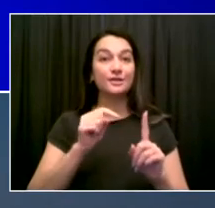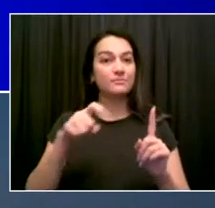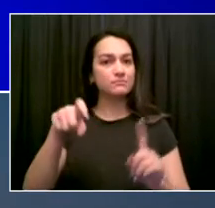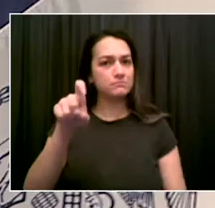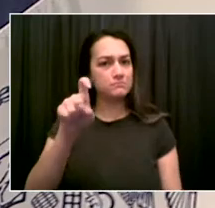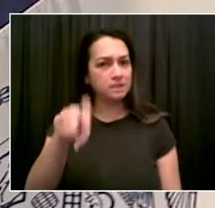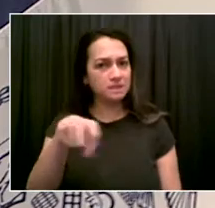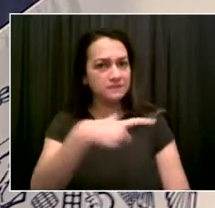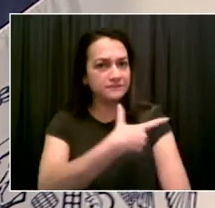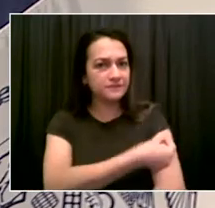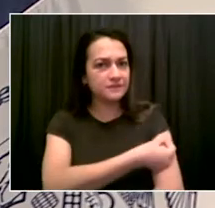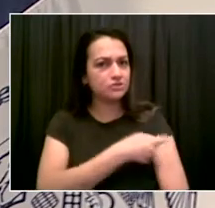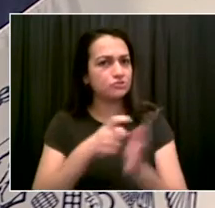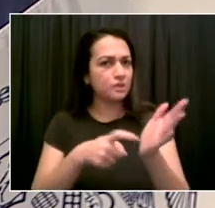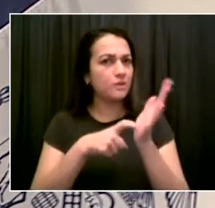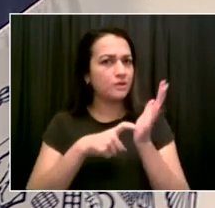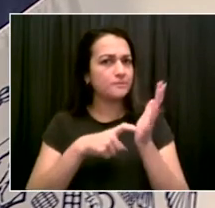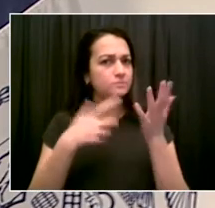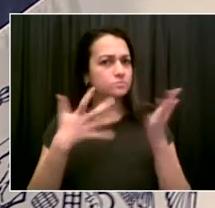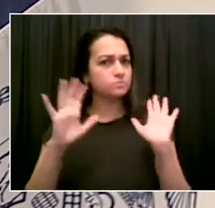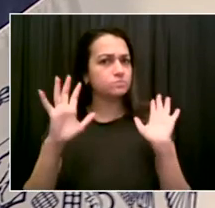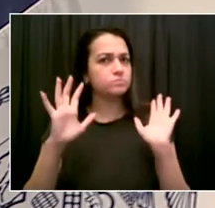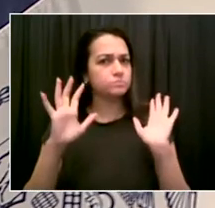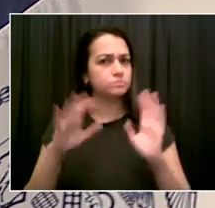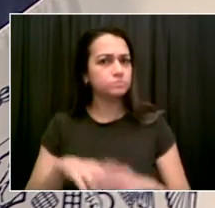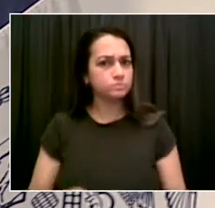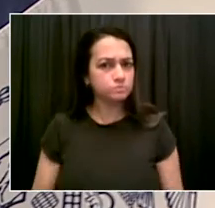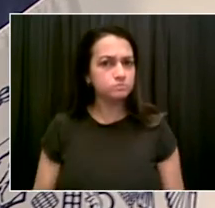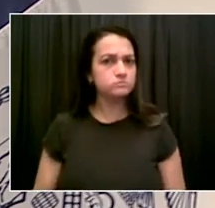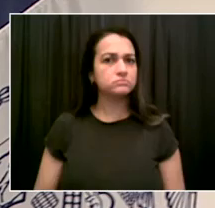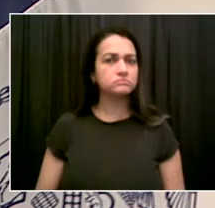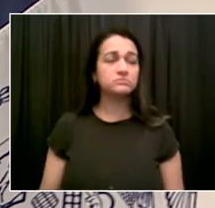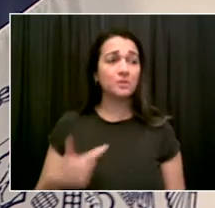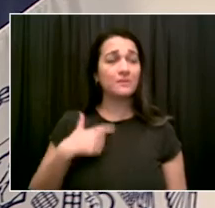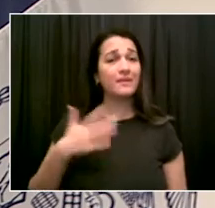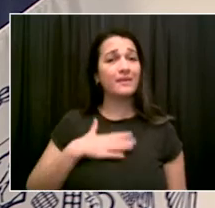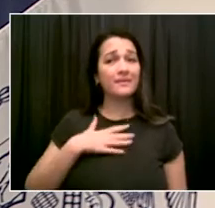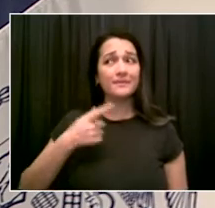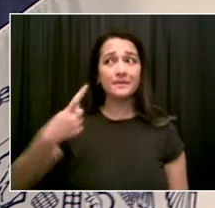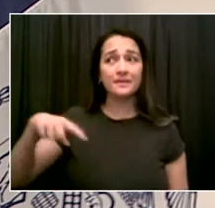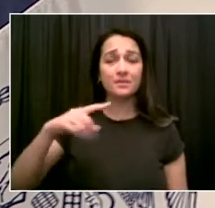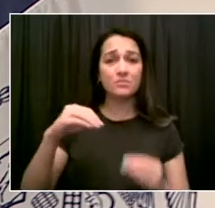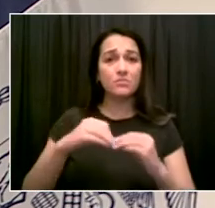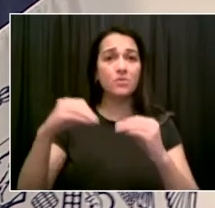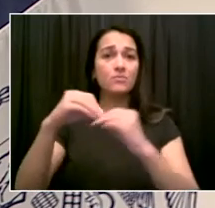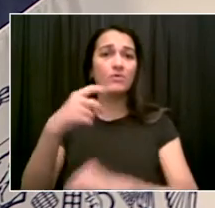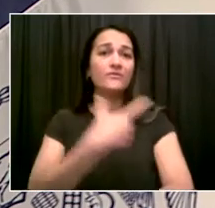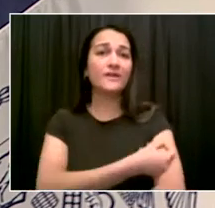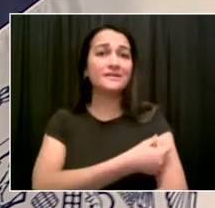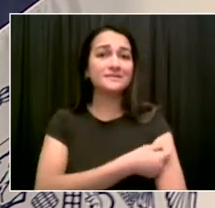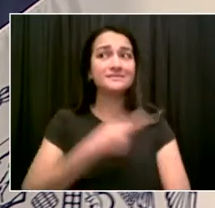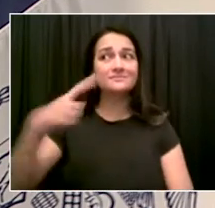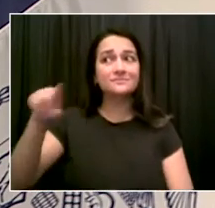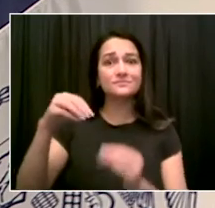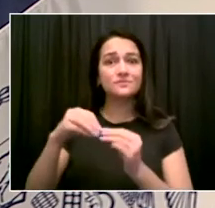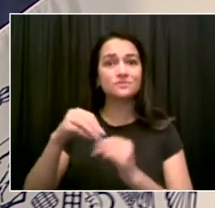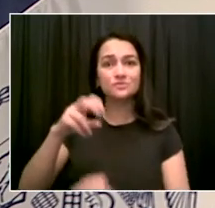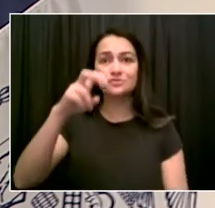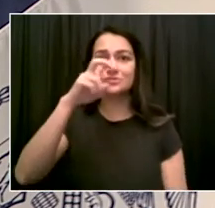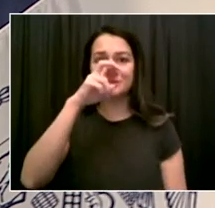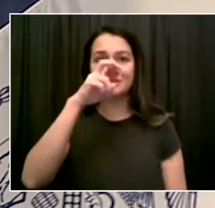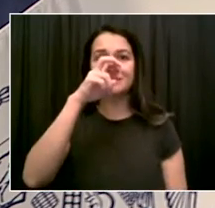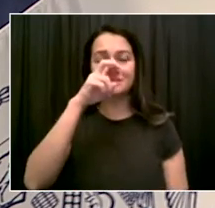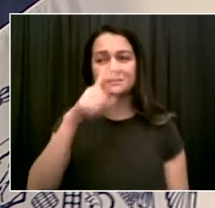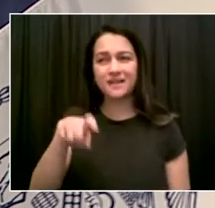By fighting the Delta variant, we will continue our recovery, and we will ultimately beat COVID. So today I announce a new approach,